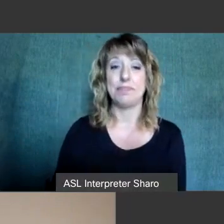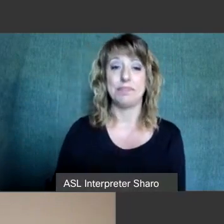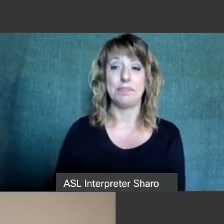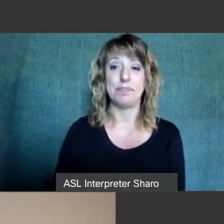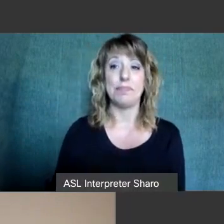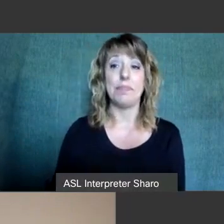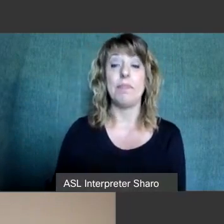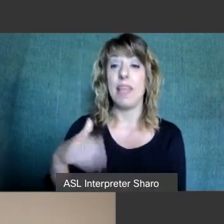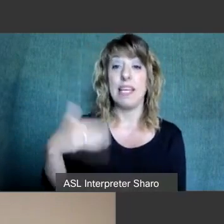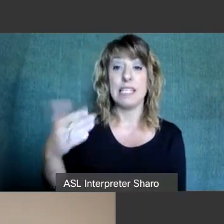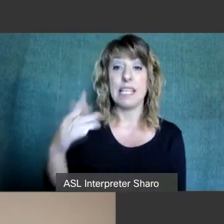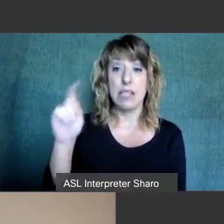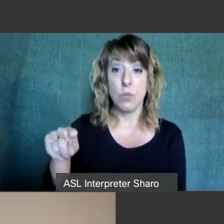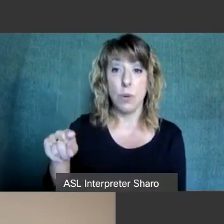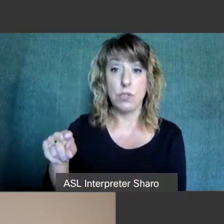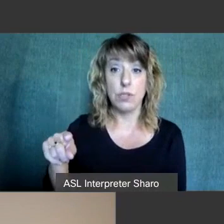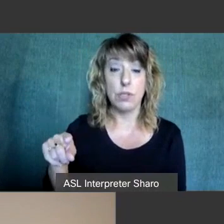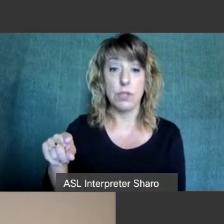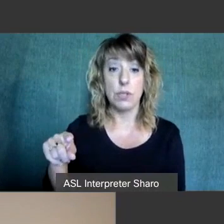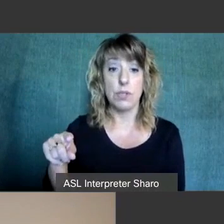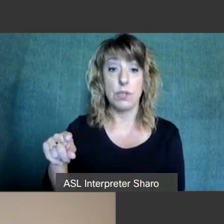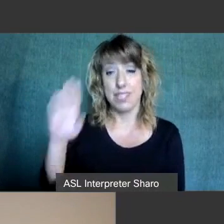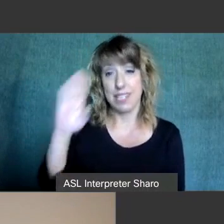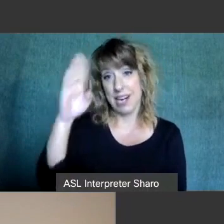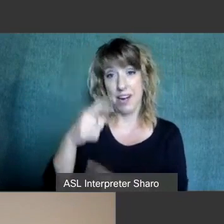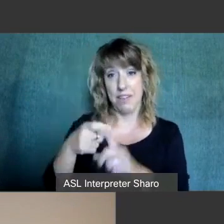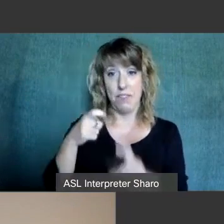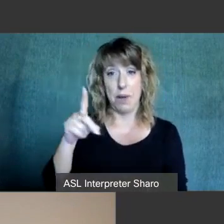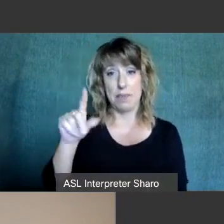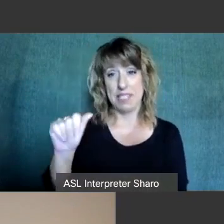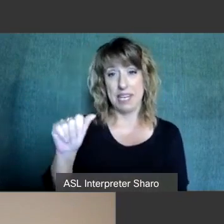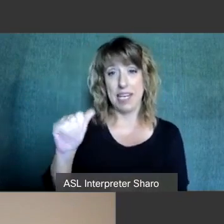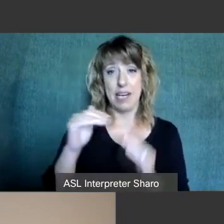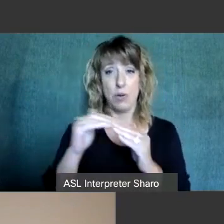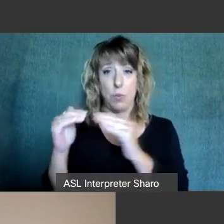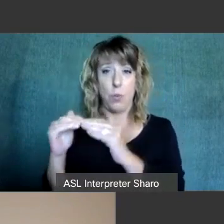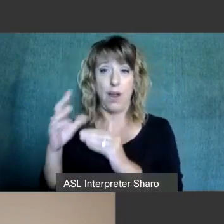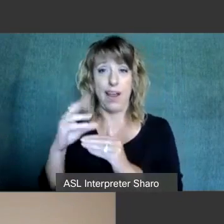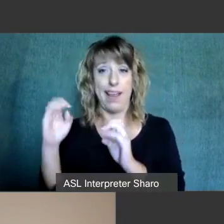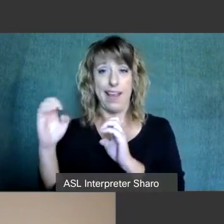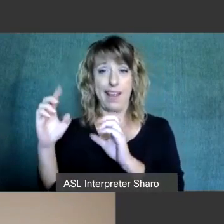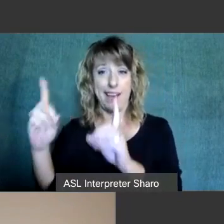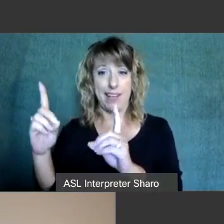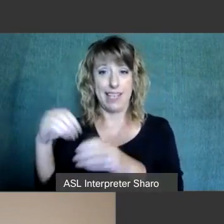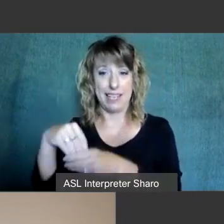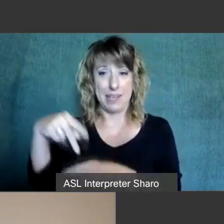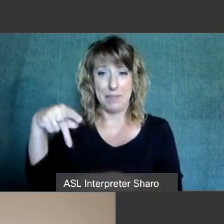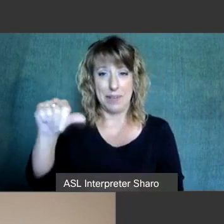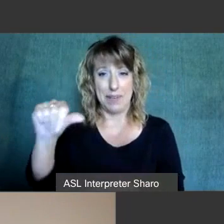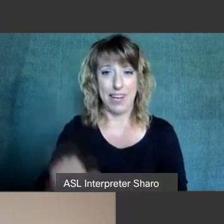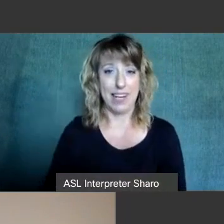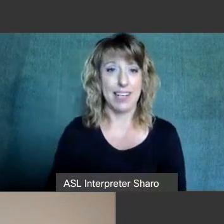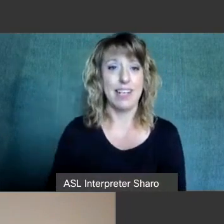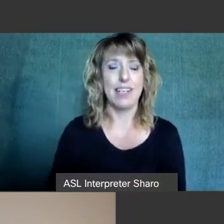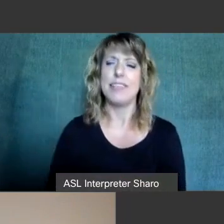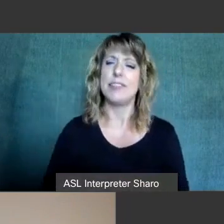question is um hello from disability equality and education in pennsylvania what